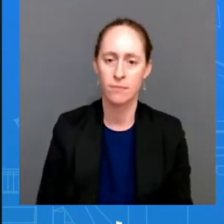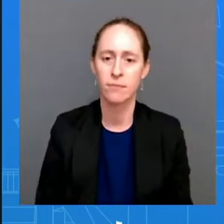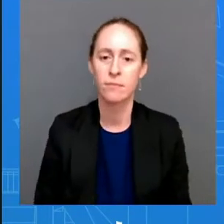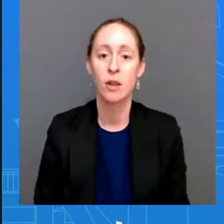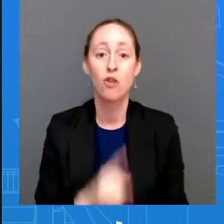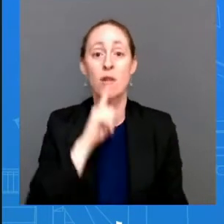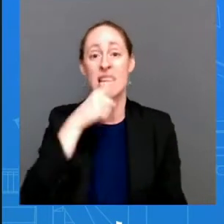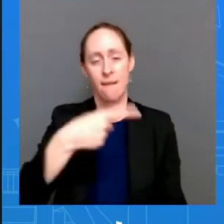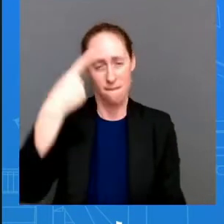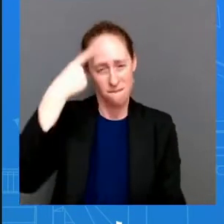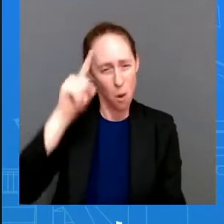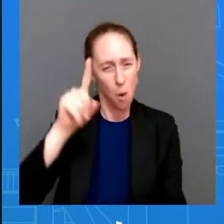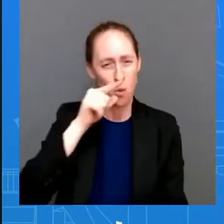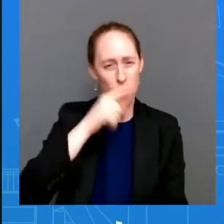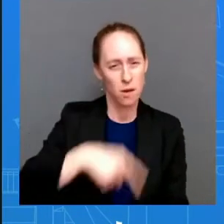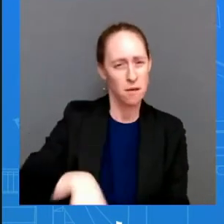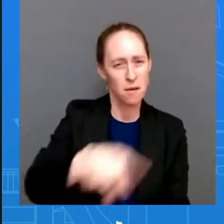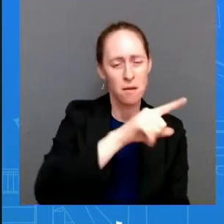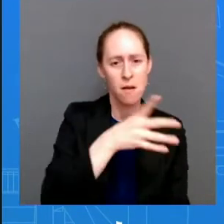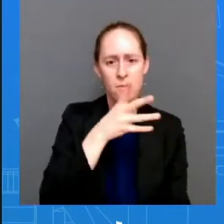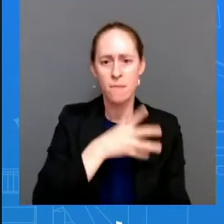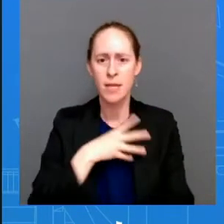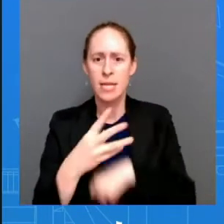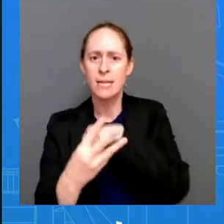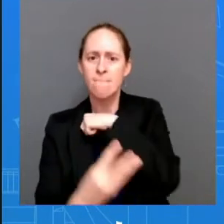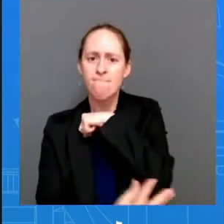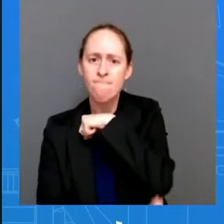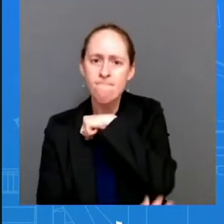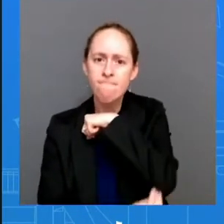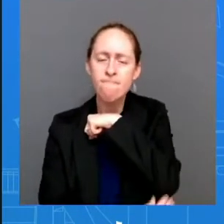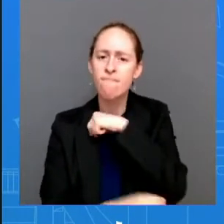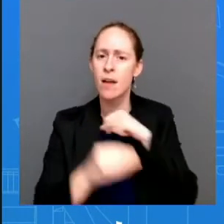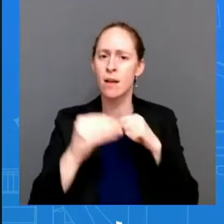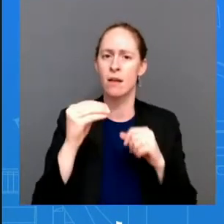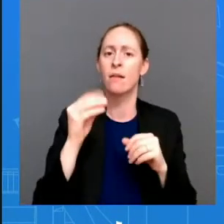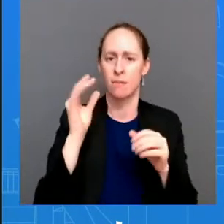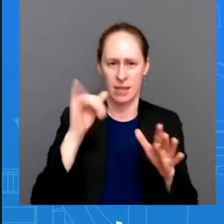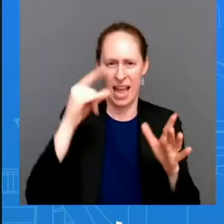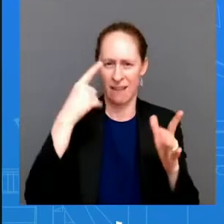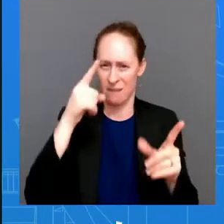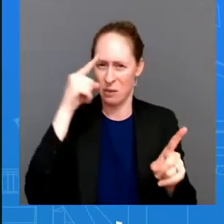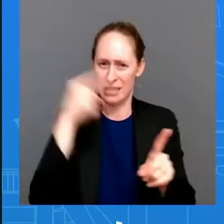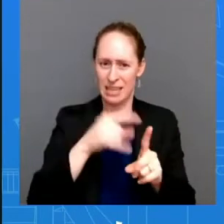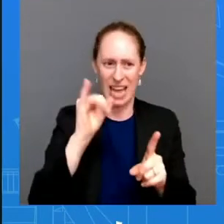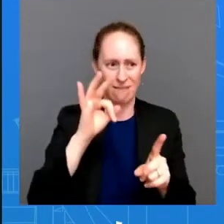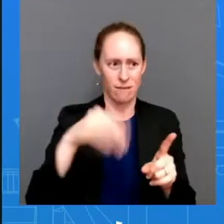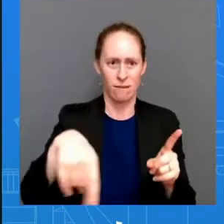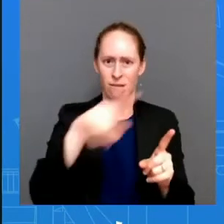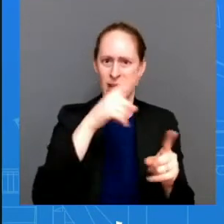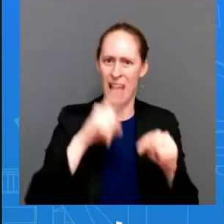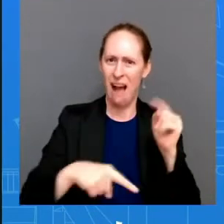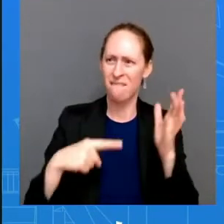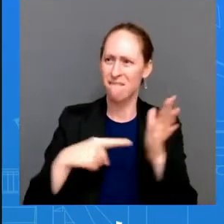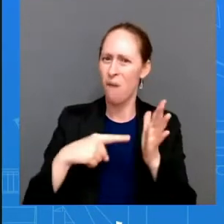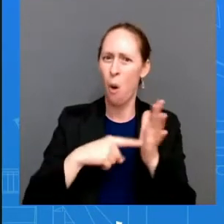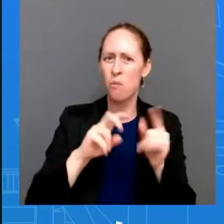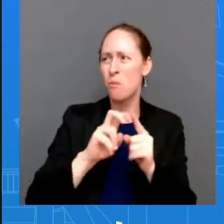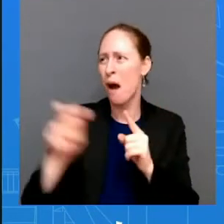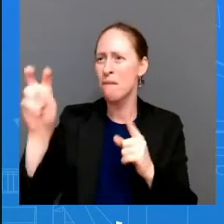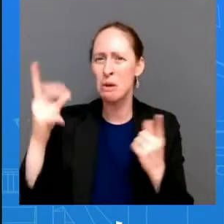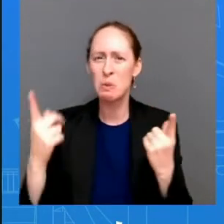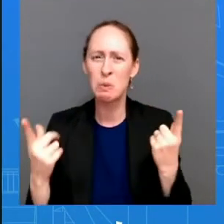women who couldn't afford abortion. So this answers this question, having the waivers. And it will cover